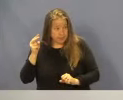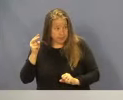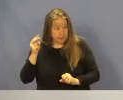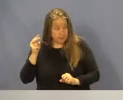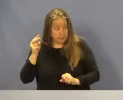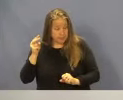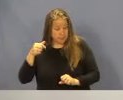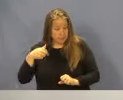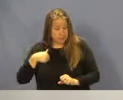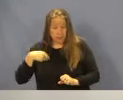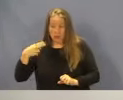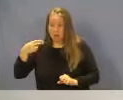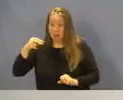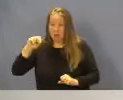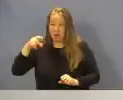Hopkins second.